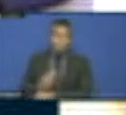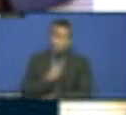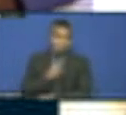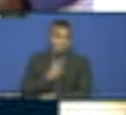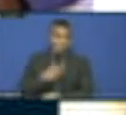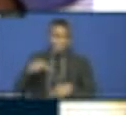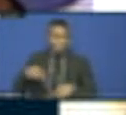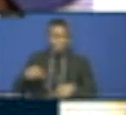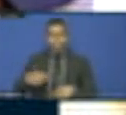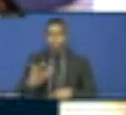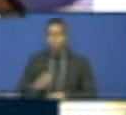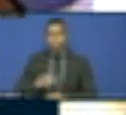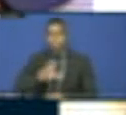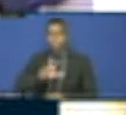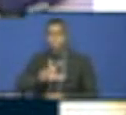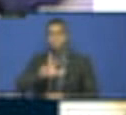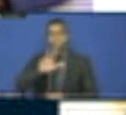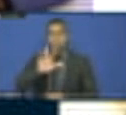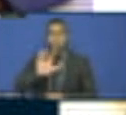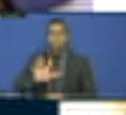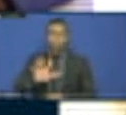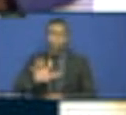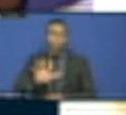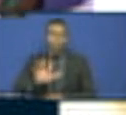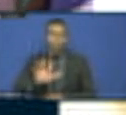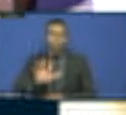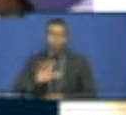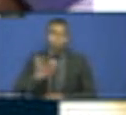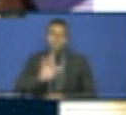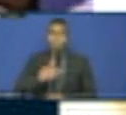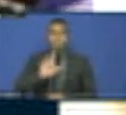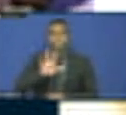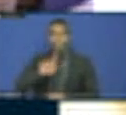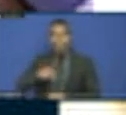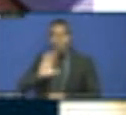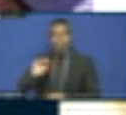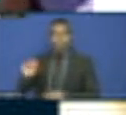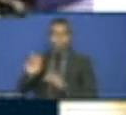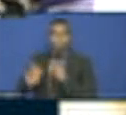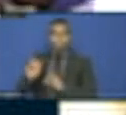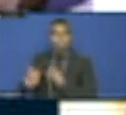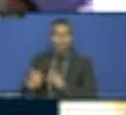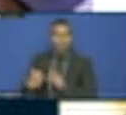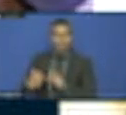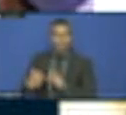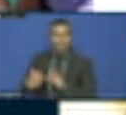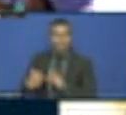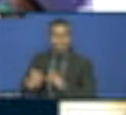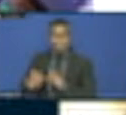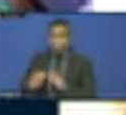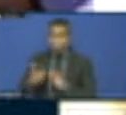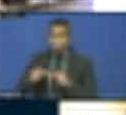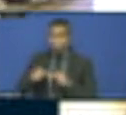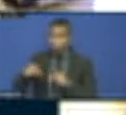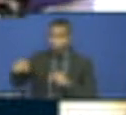municipality. Of course, that puts a lot of pressure on infrastructure, waste management, schools, public